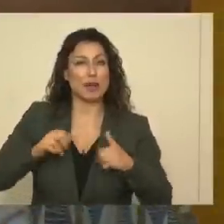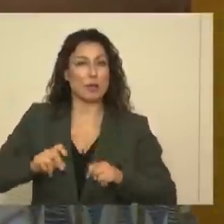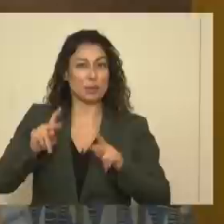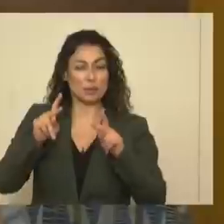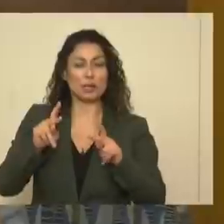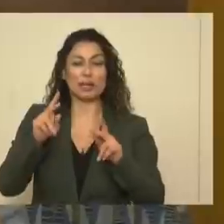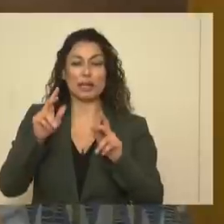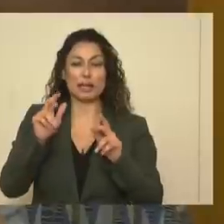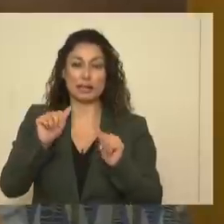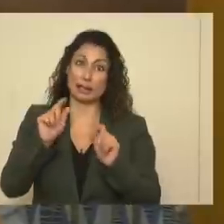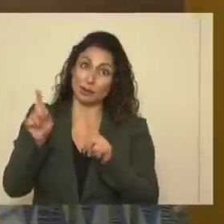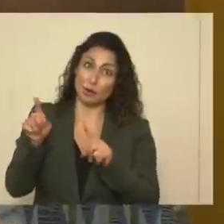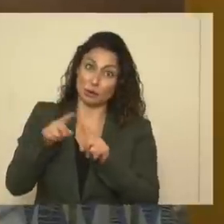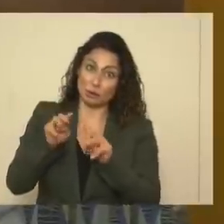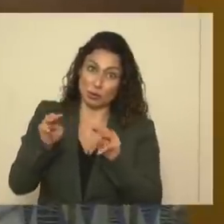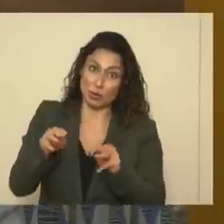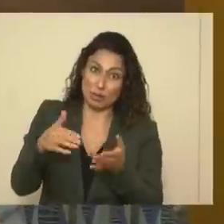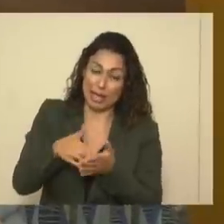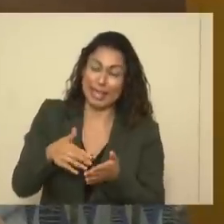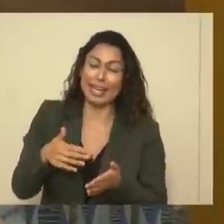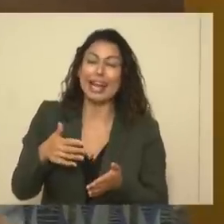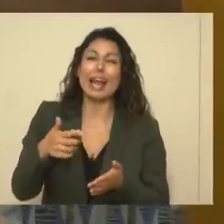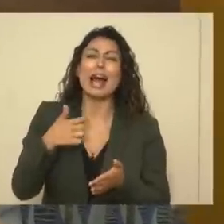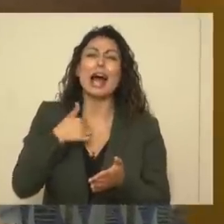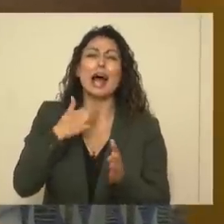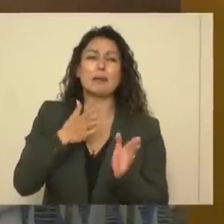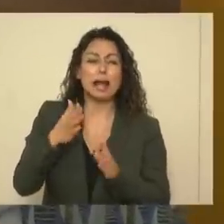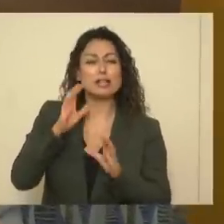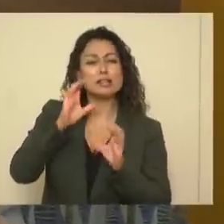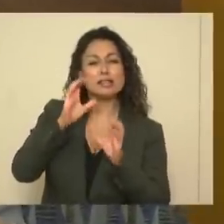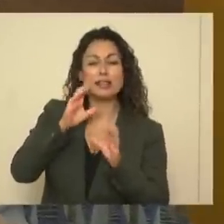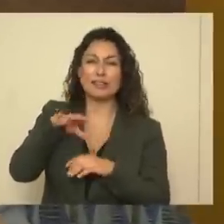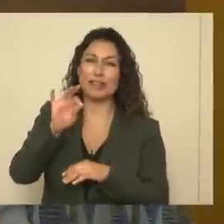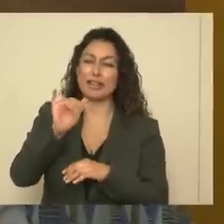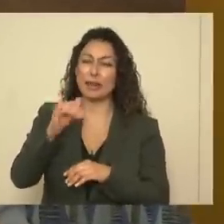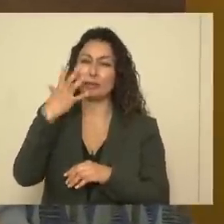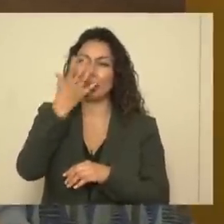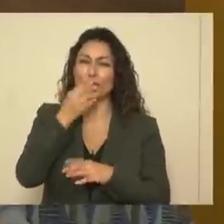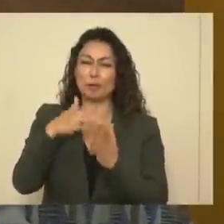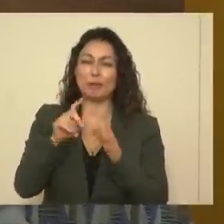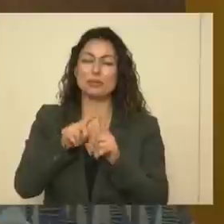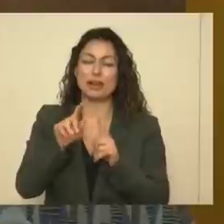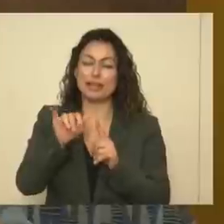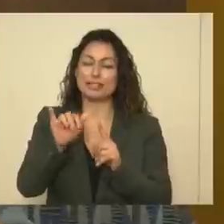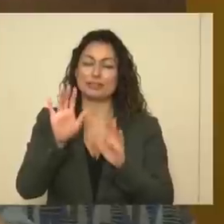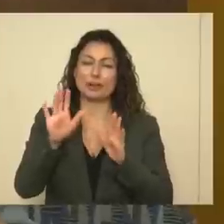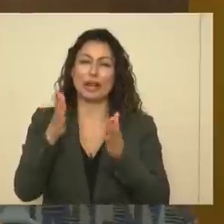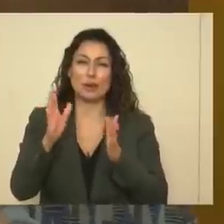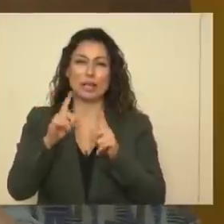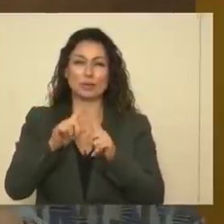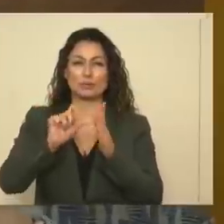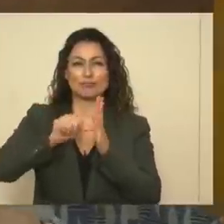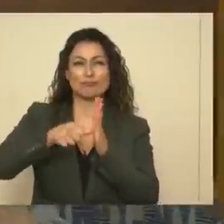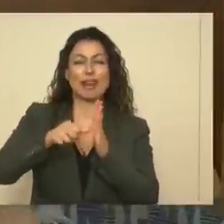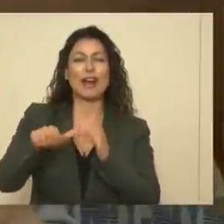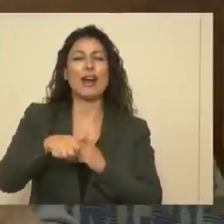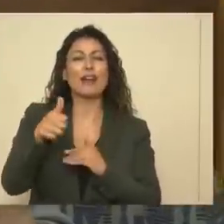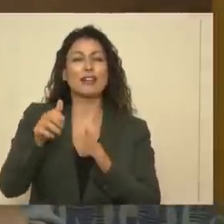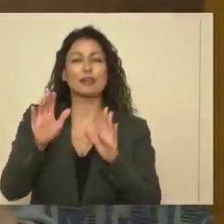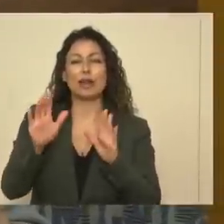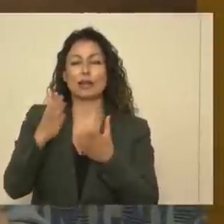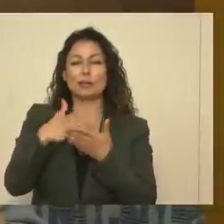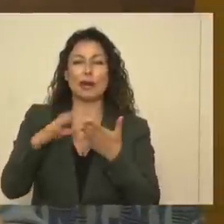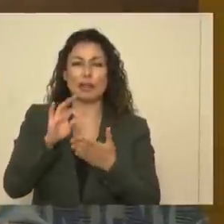go to those museums again, I'm going to look for this incredible painting. But it's a great way to highlight the other incredible